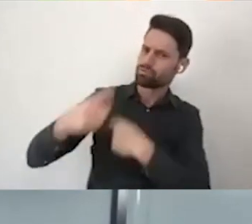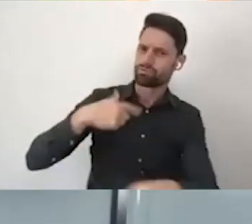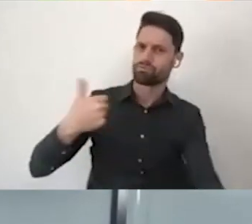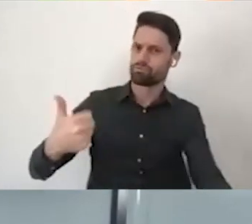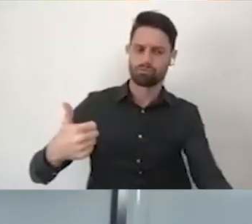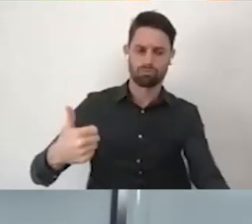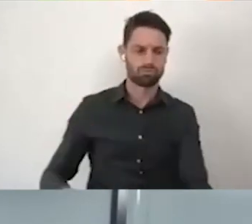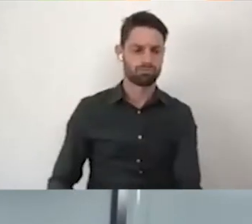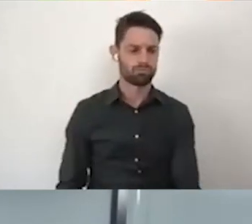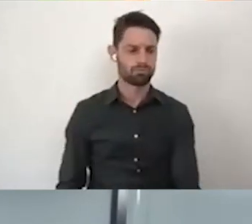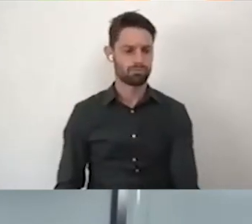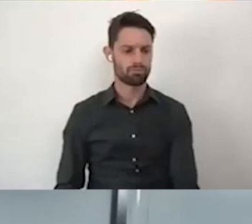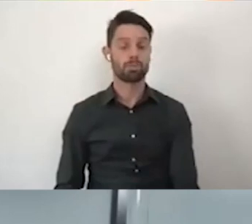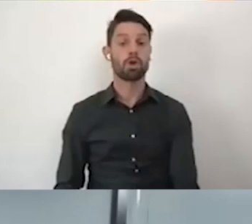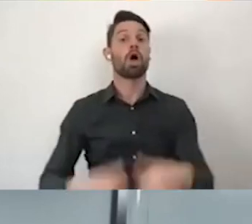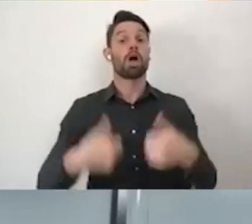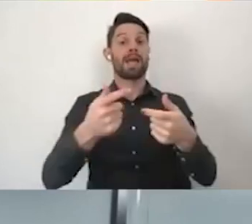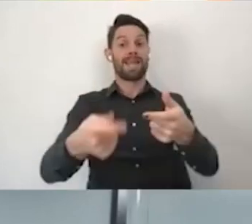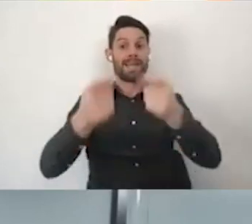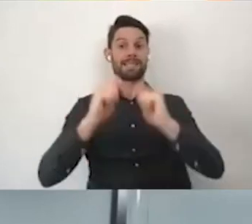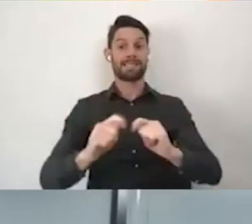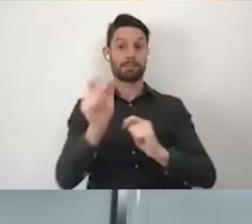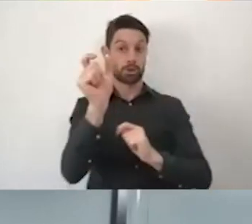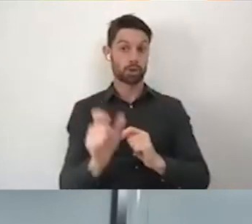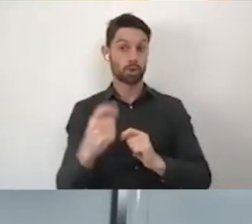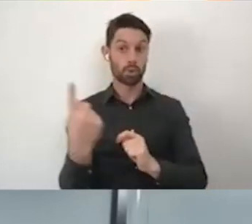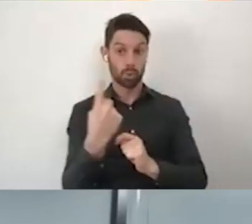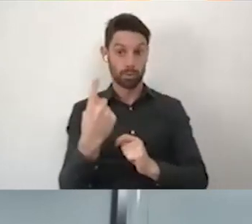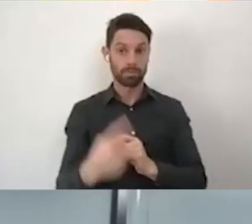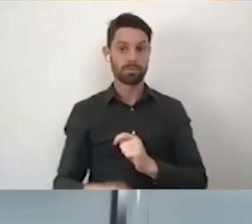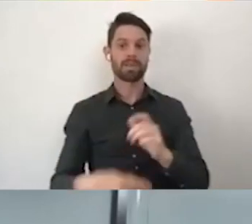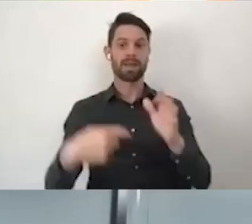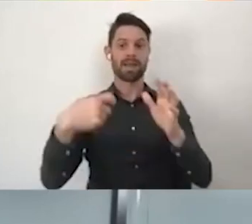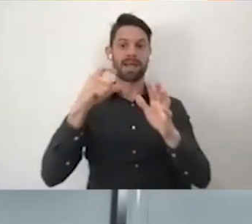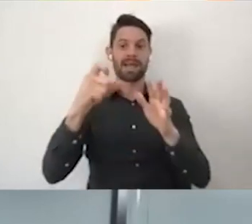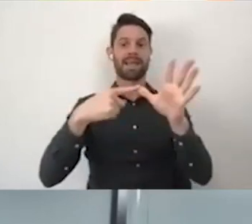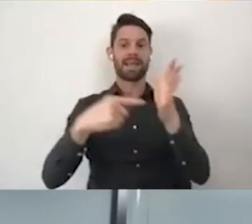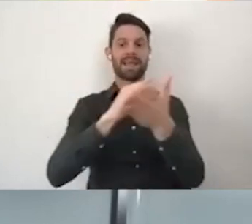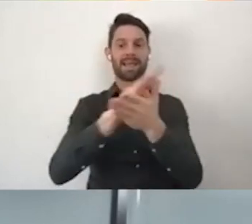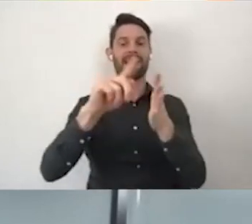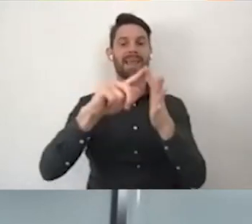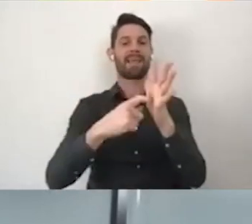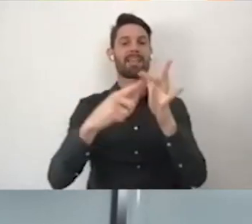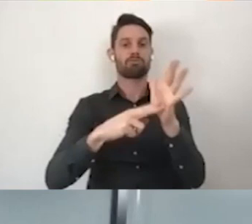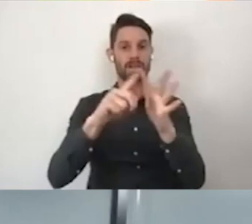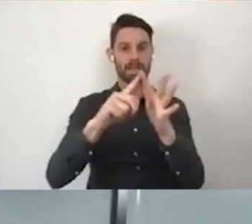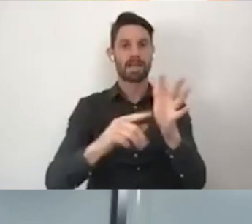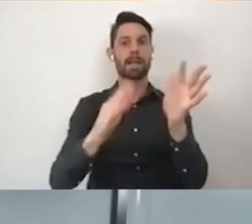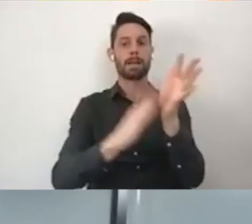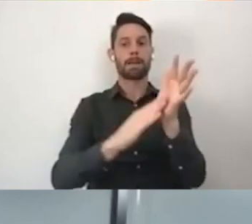move on to our next speaker, who is Catherine McAlpine, who is the CEO of Inclusion Australia.